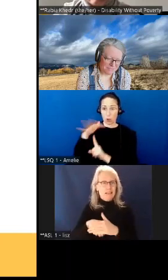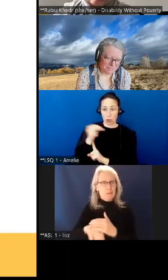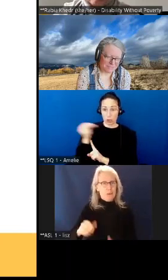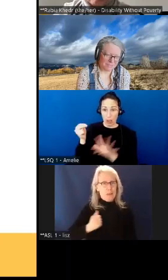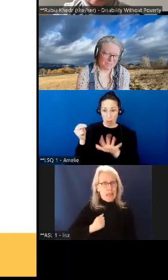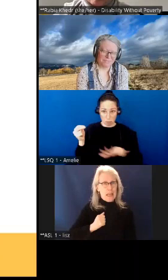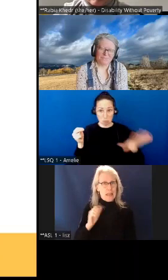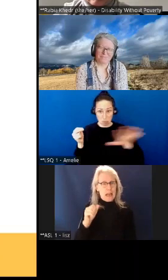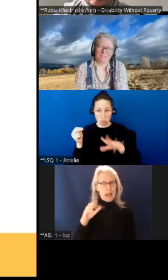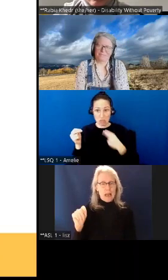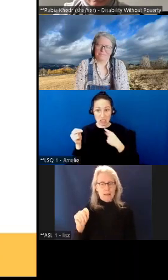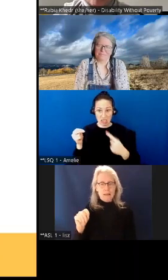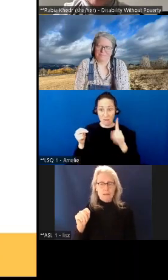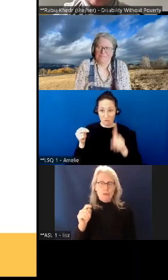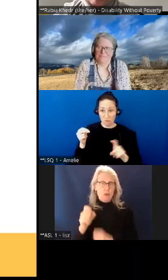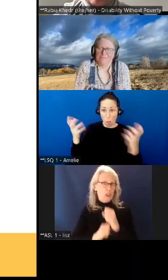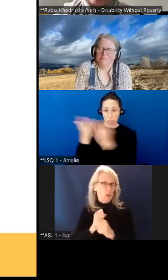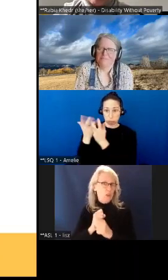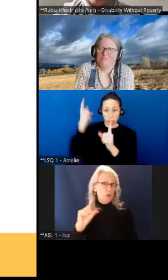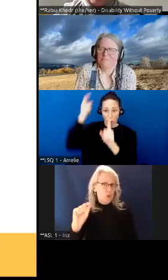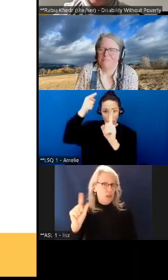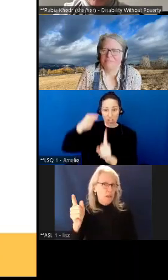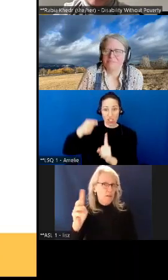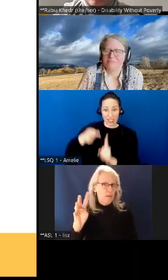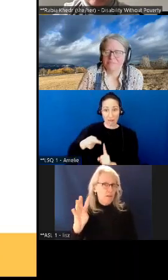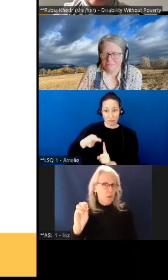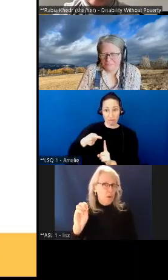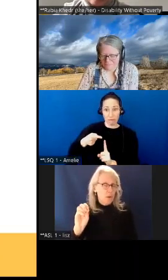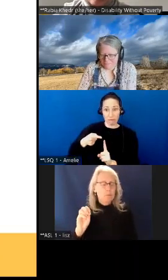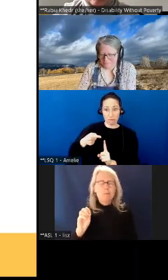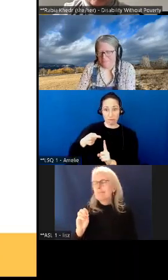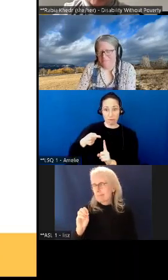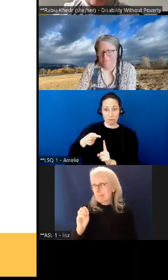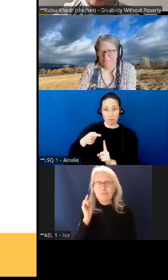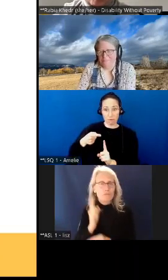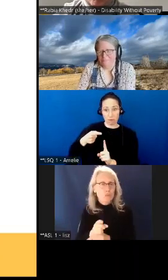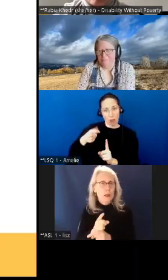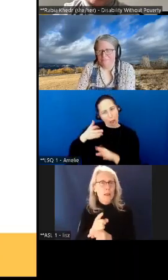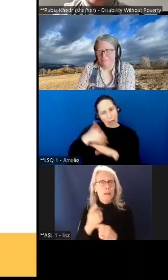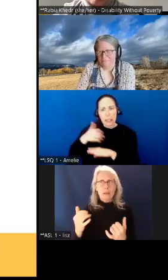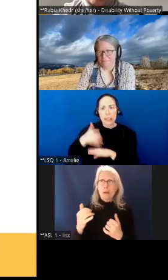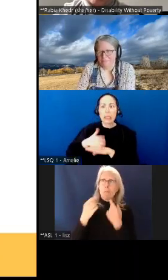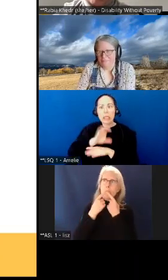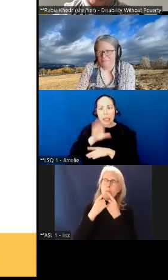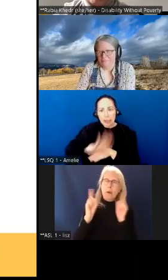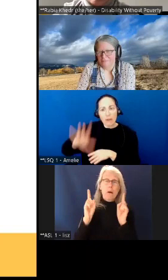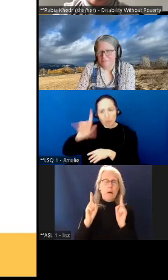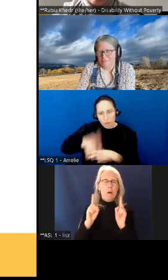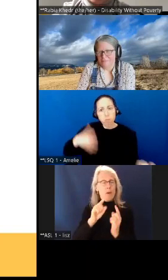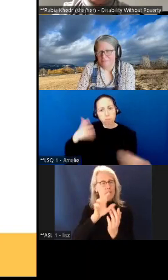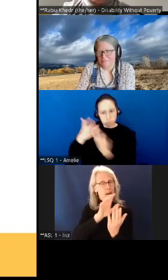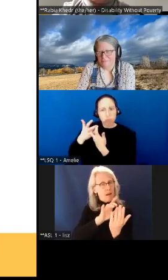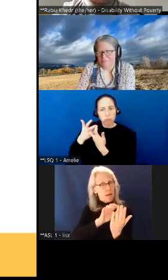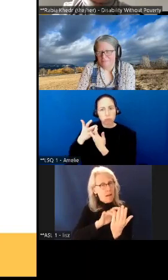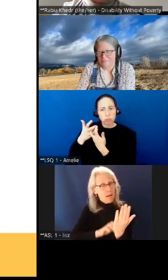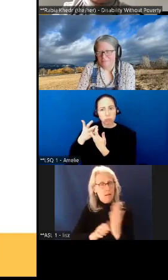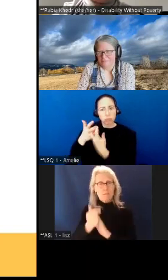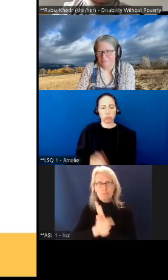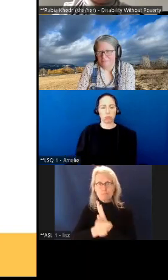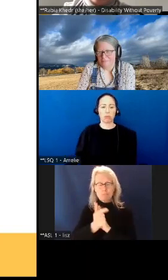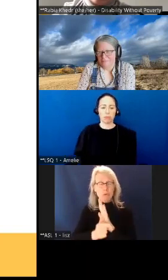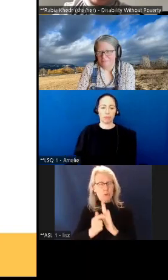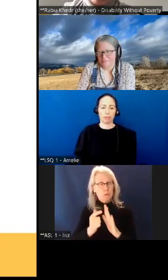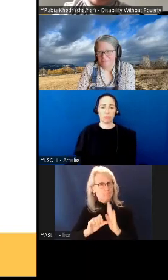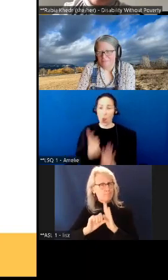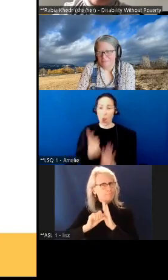you know we have broad-based legislation wanting to ensure an inclusive and